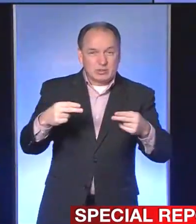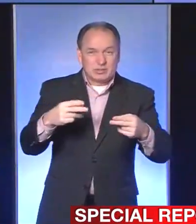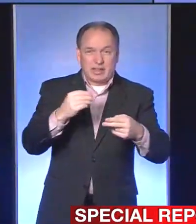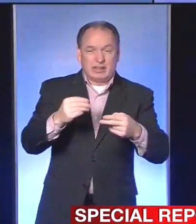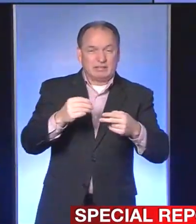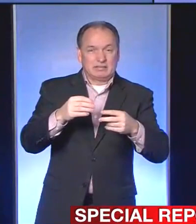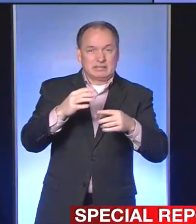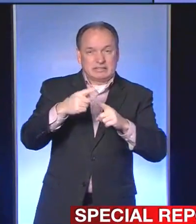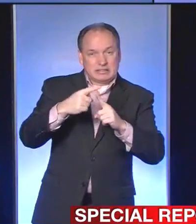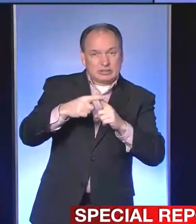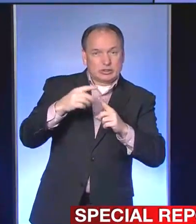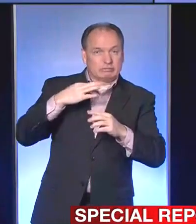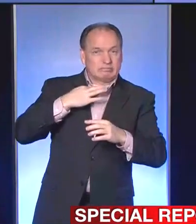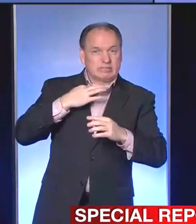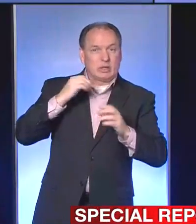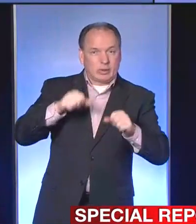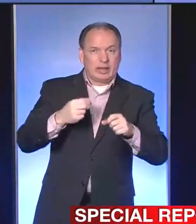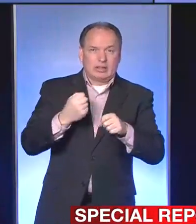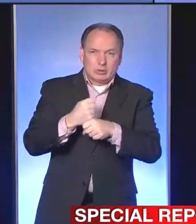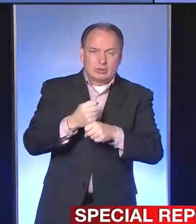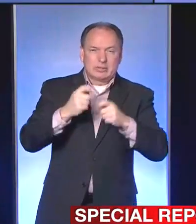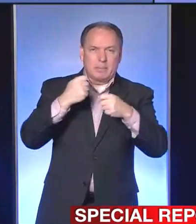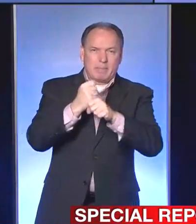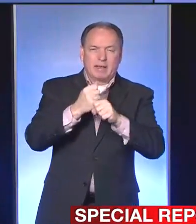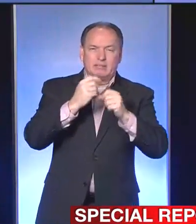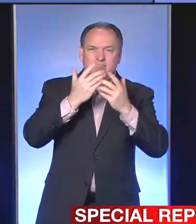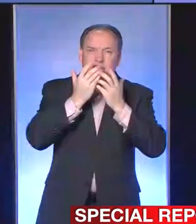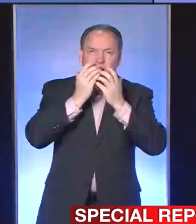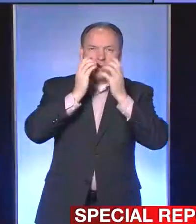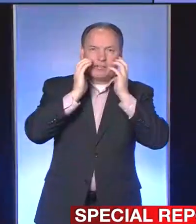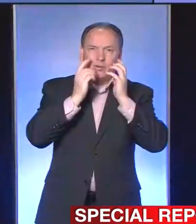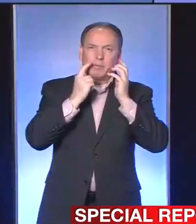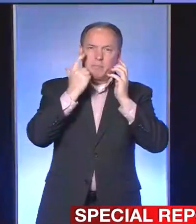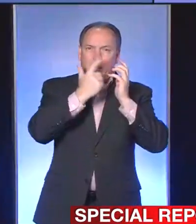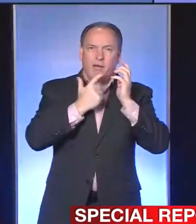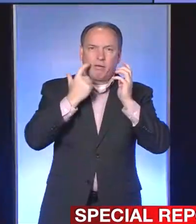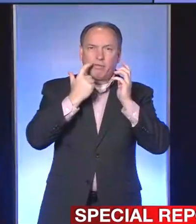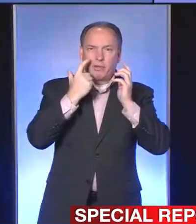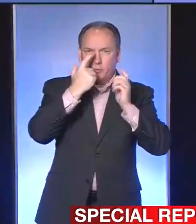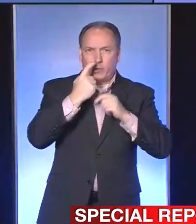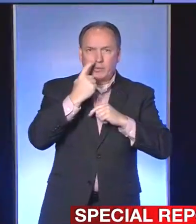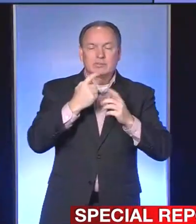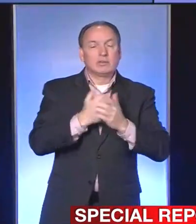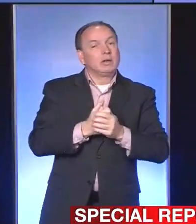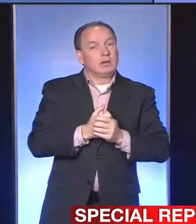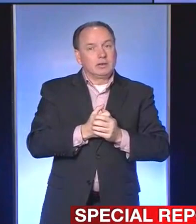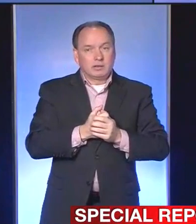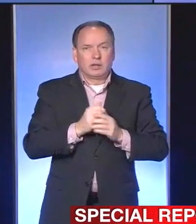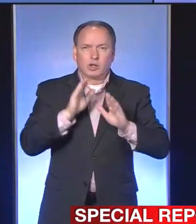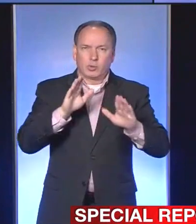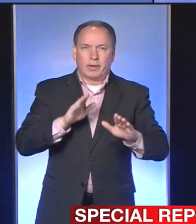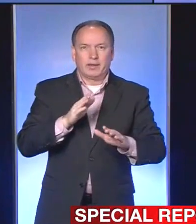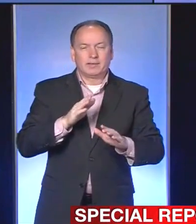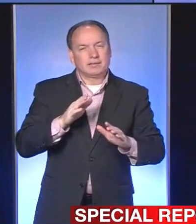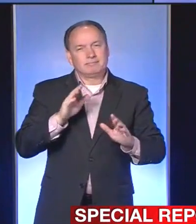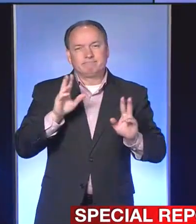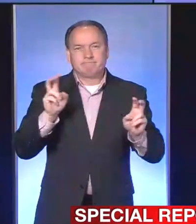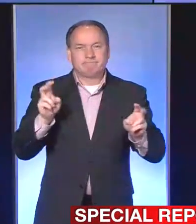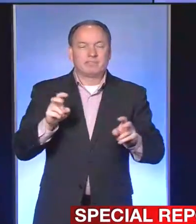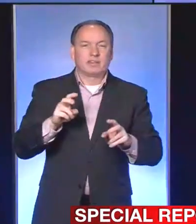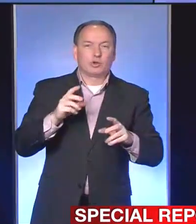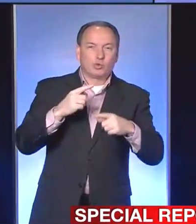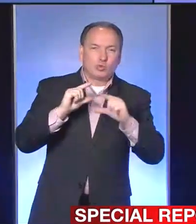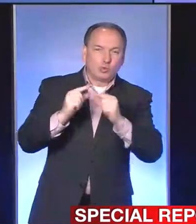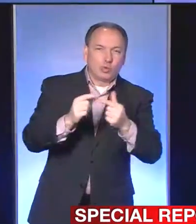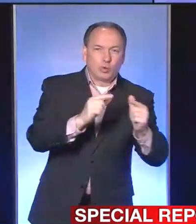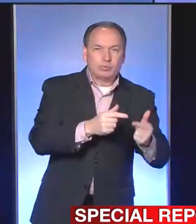you can make this mask. So just something to cover your mouth and your nose. And, you know, there's great groups out there like Mask Erie and others that are making